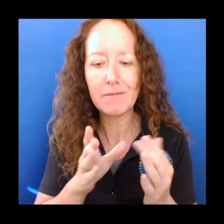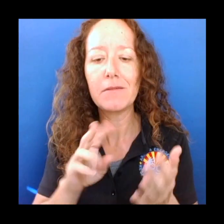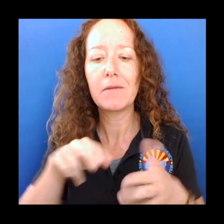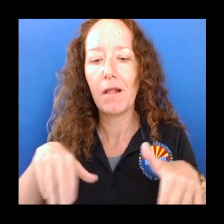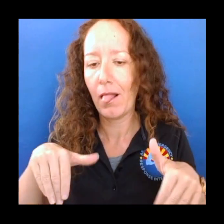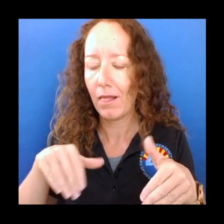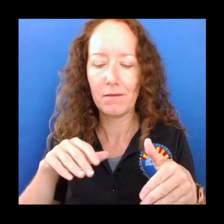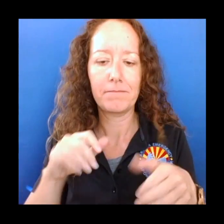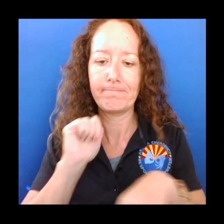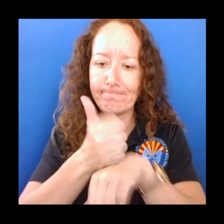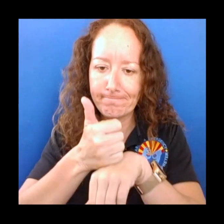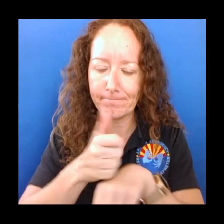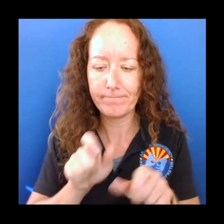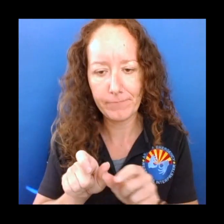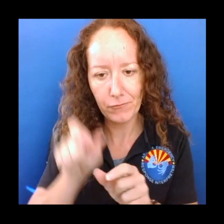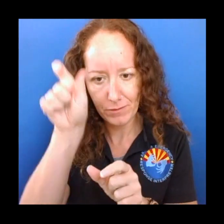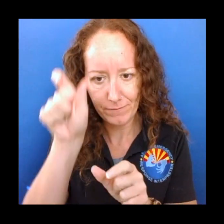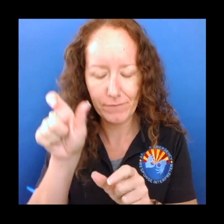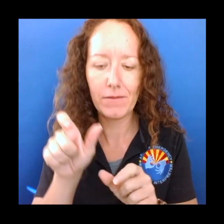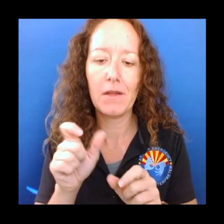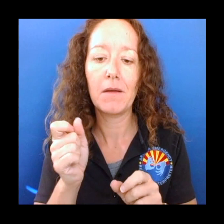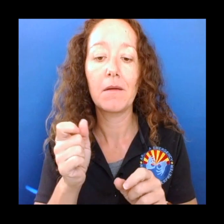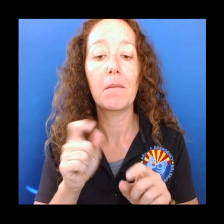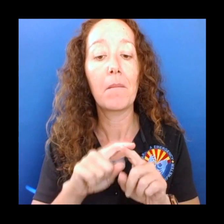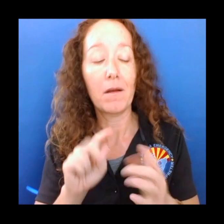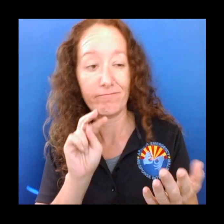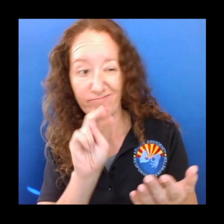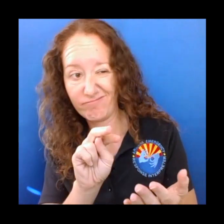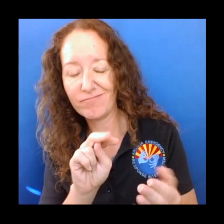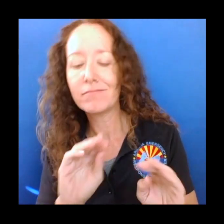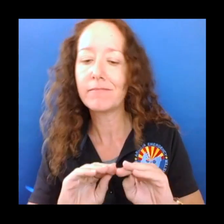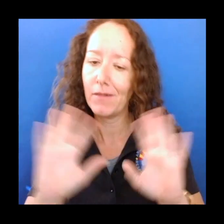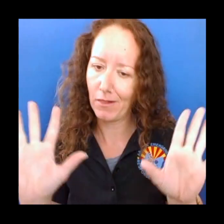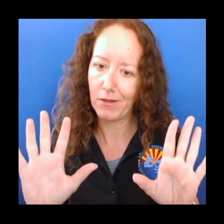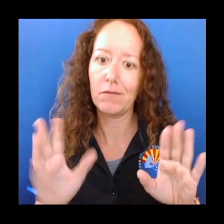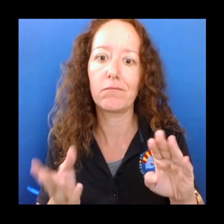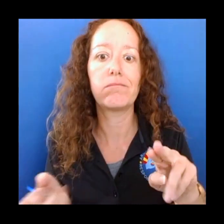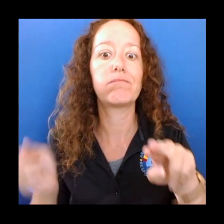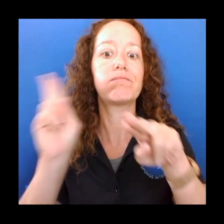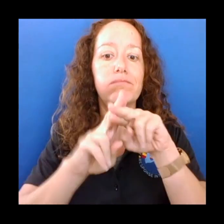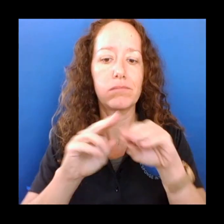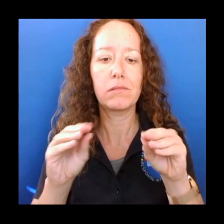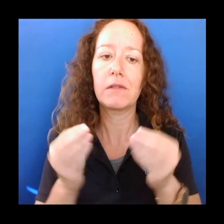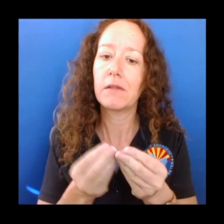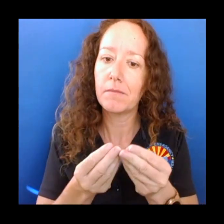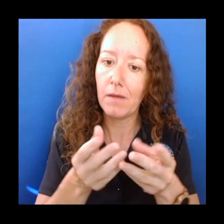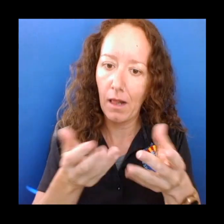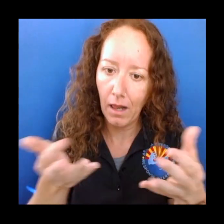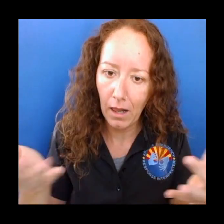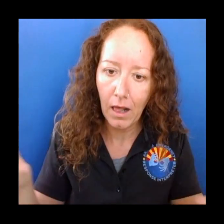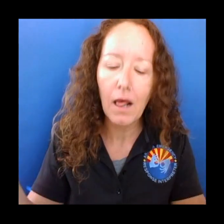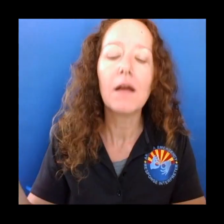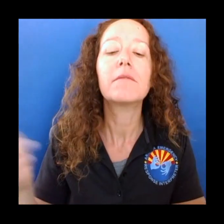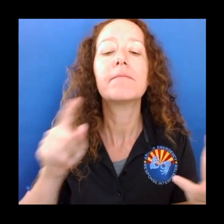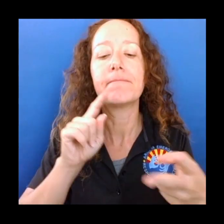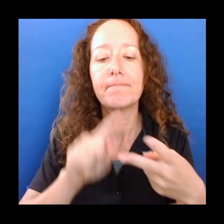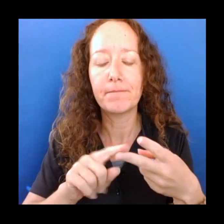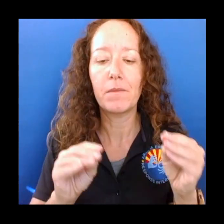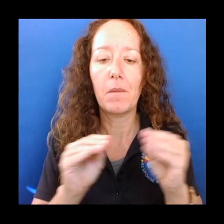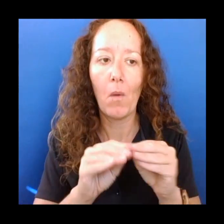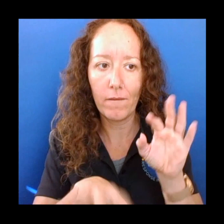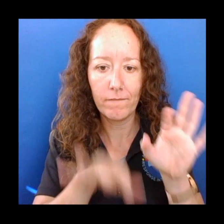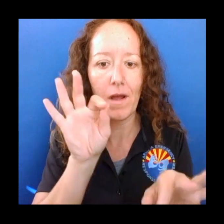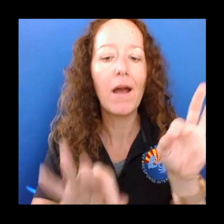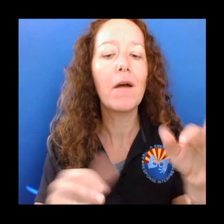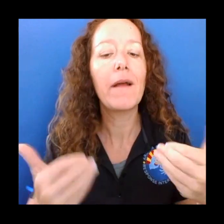had major increase in transmission and diagnosis of cases in our community. The